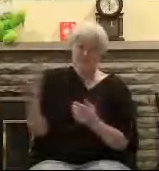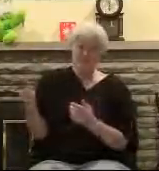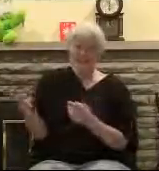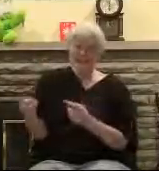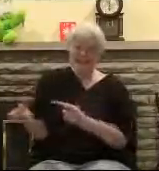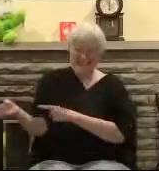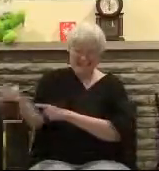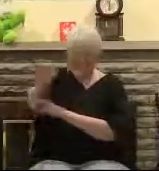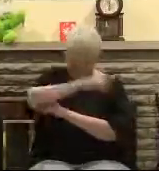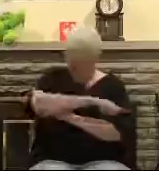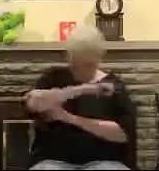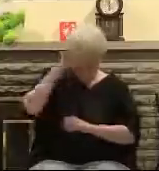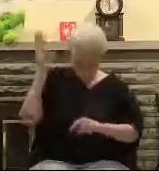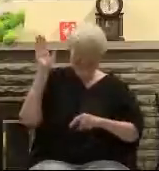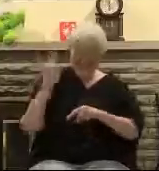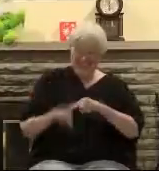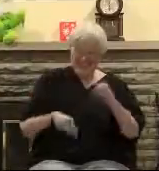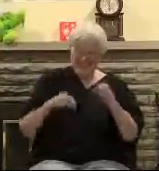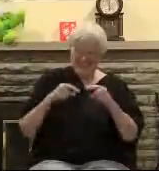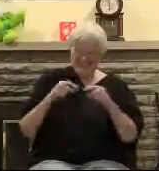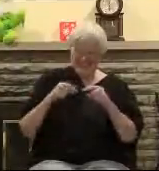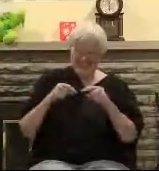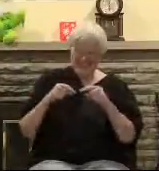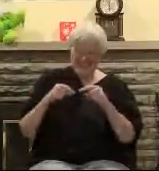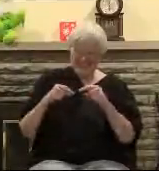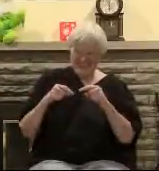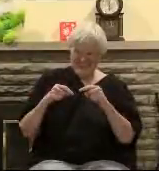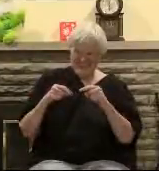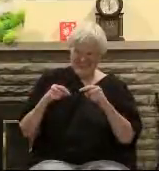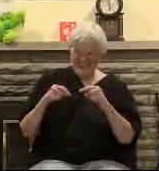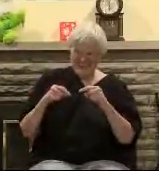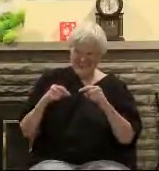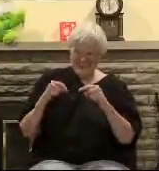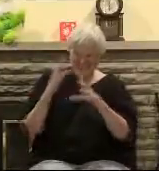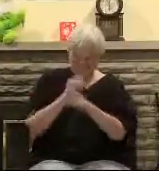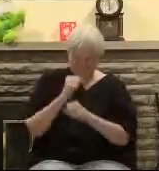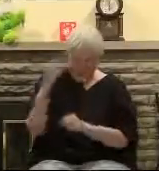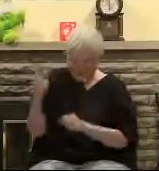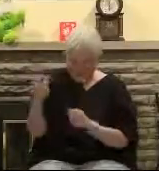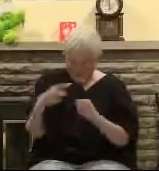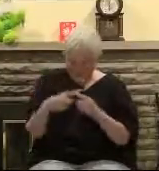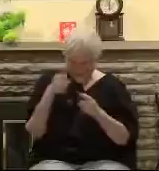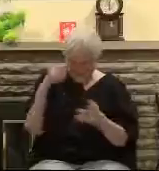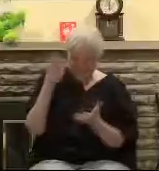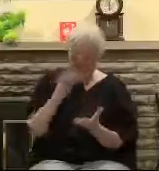days. You can't get three out of that. Happy Easter Monday?